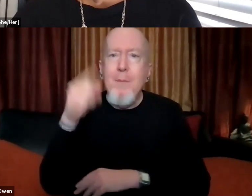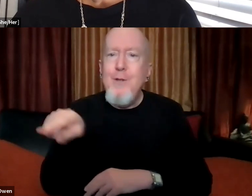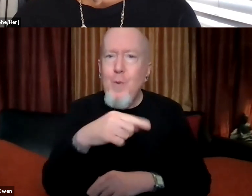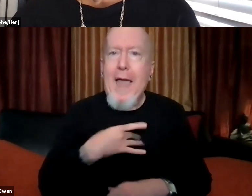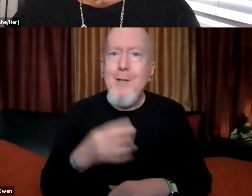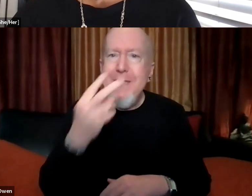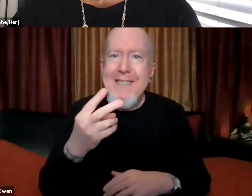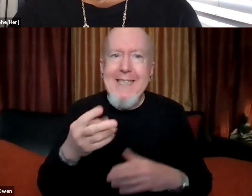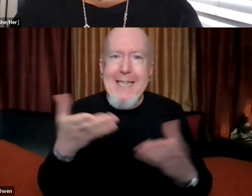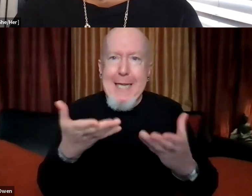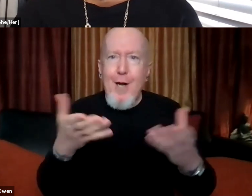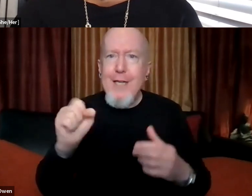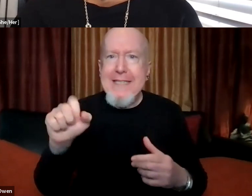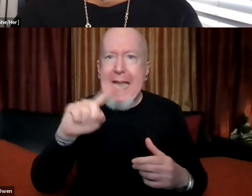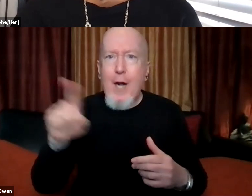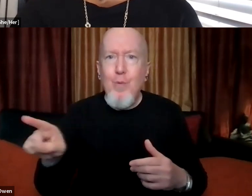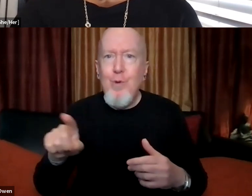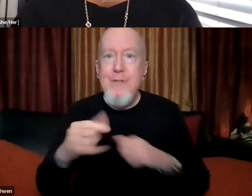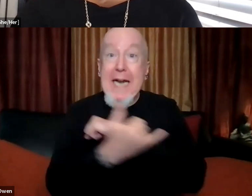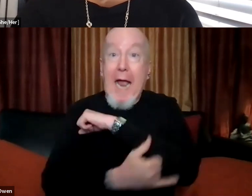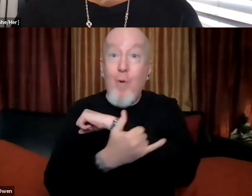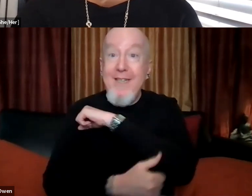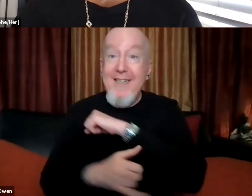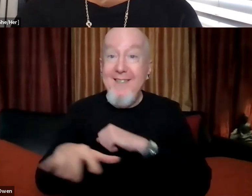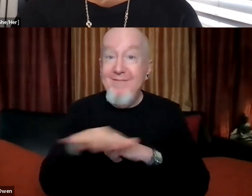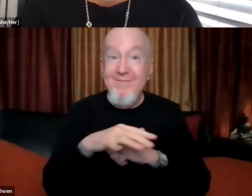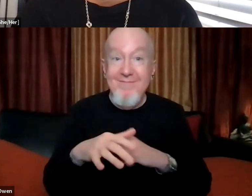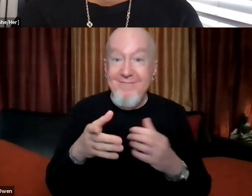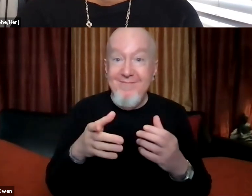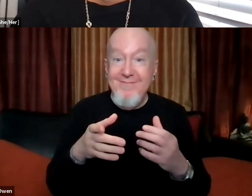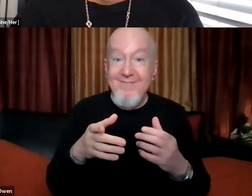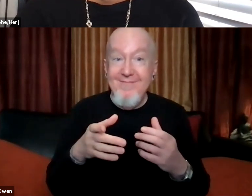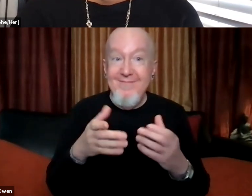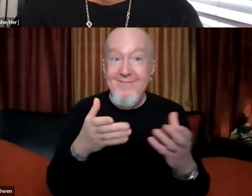It's for both of you. You want to answer first, Kate?